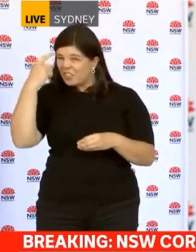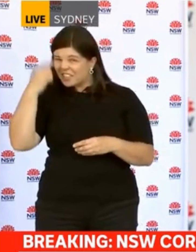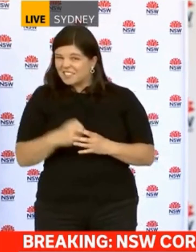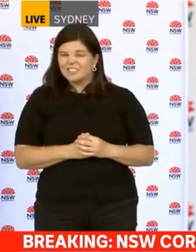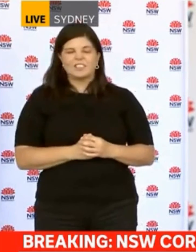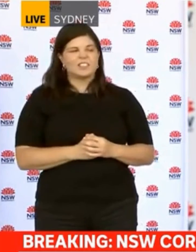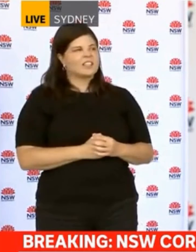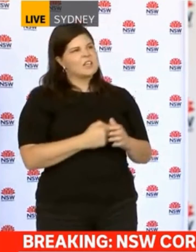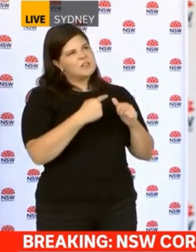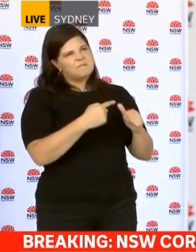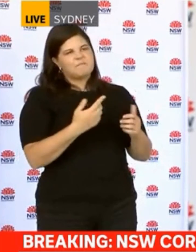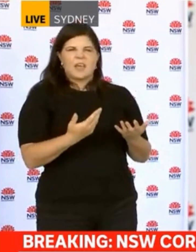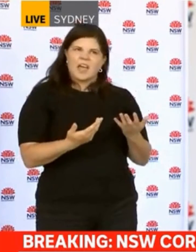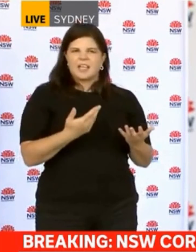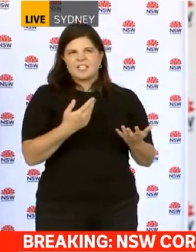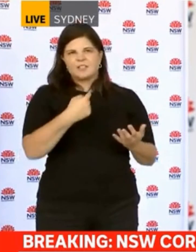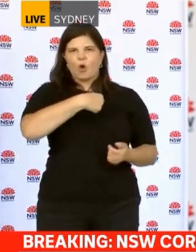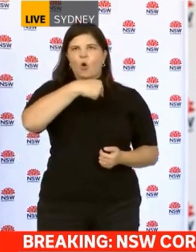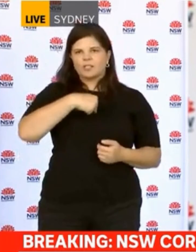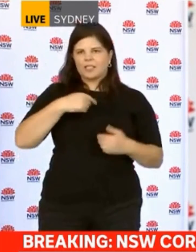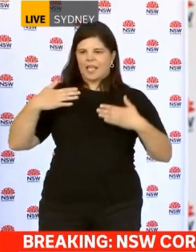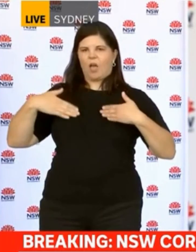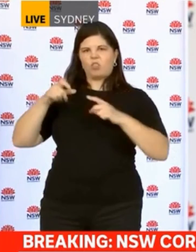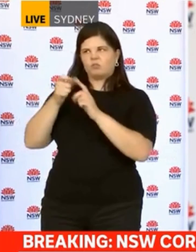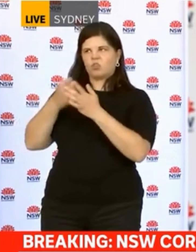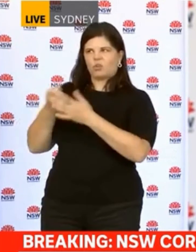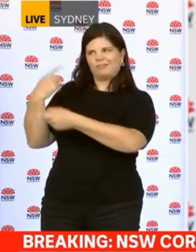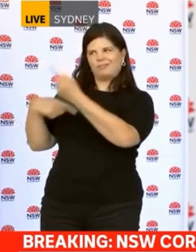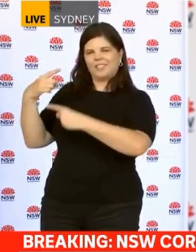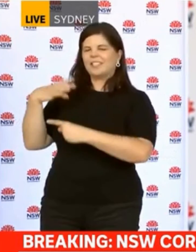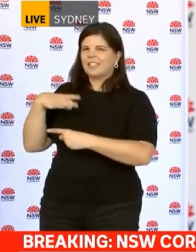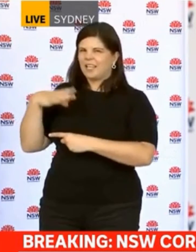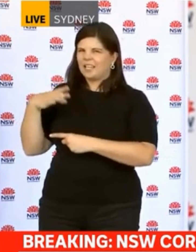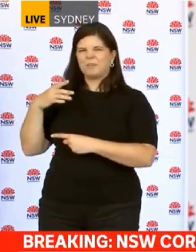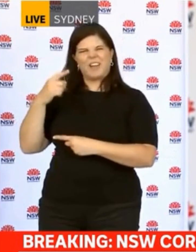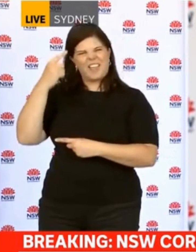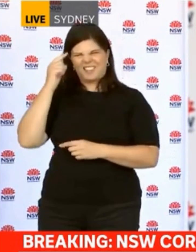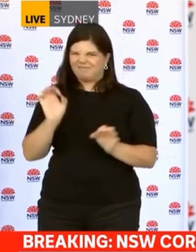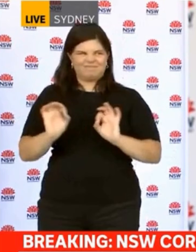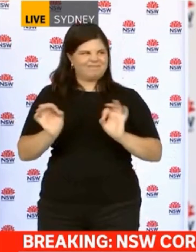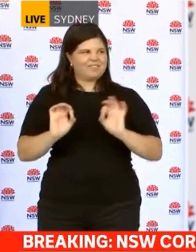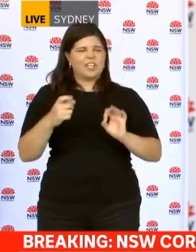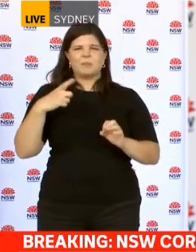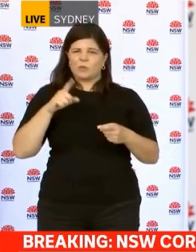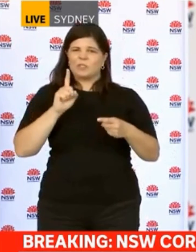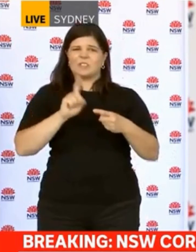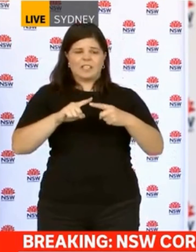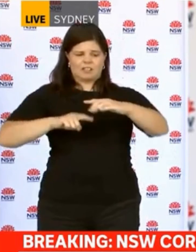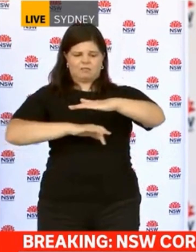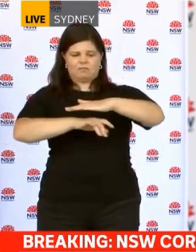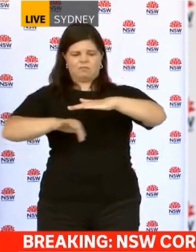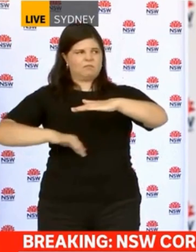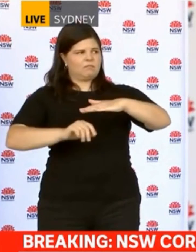Look, um... Look, I'll be honest. That depends on the health advice, but unlikely, given where we're at, because we're still mopping up. We're still seeing